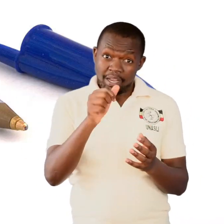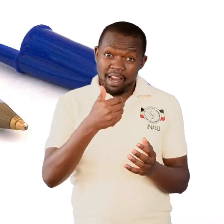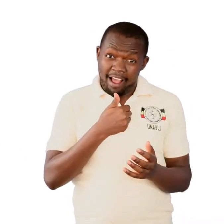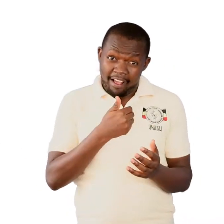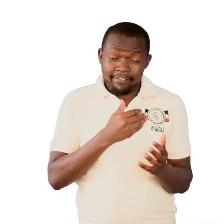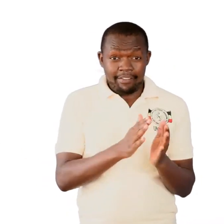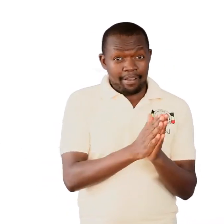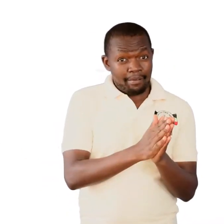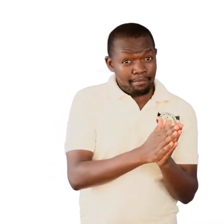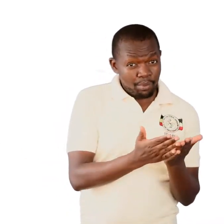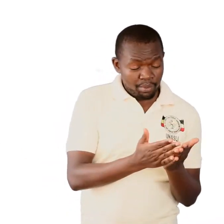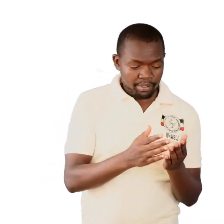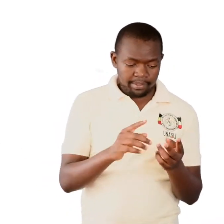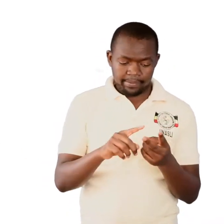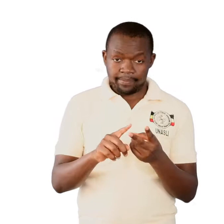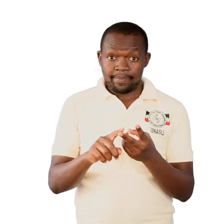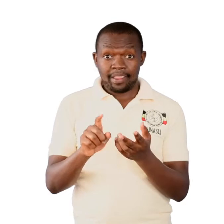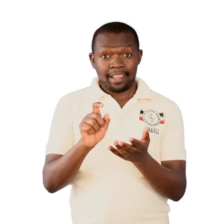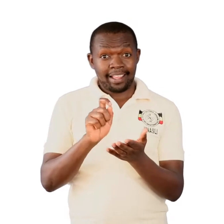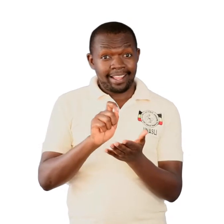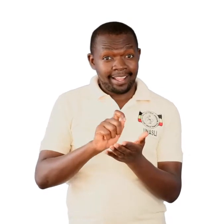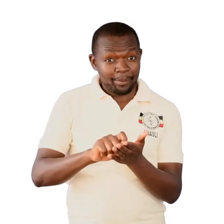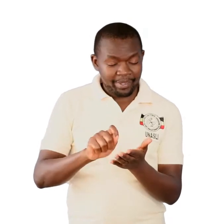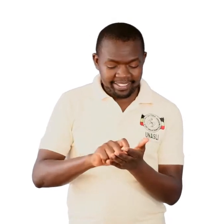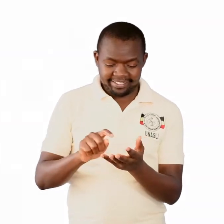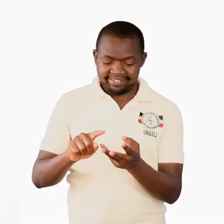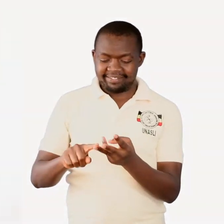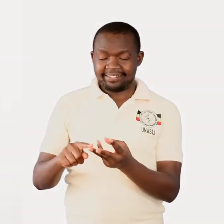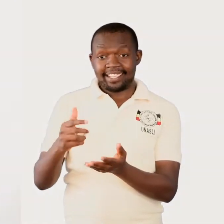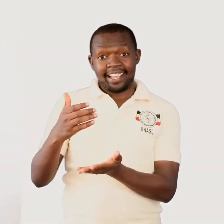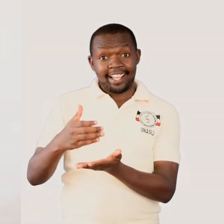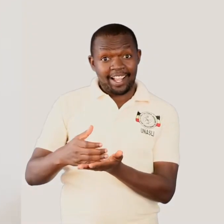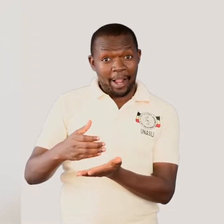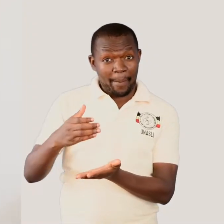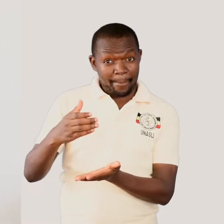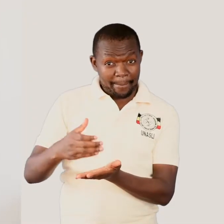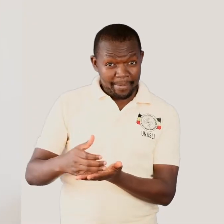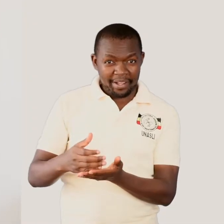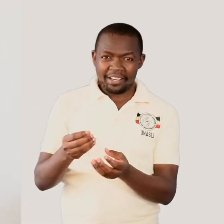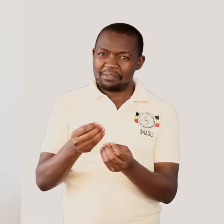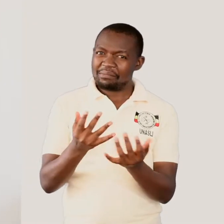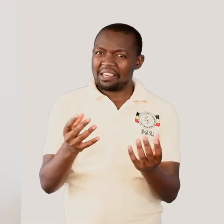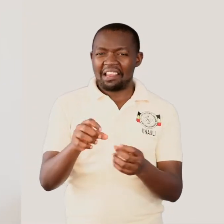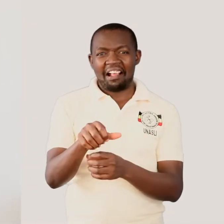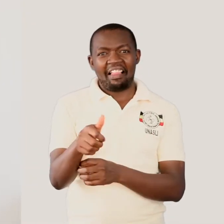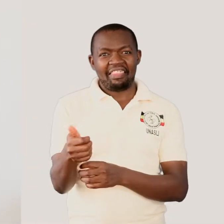a cup, and many other objects.